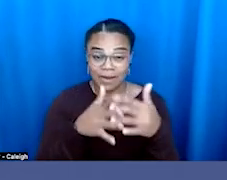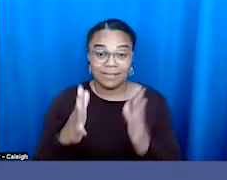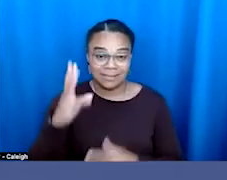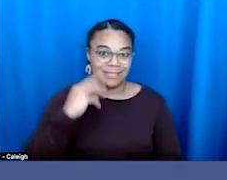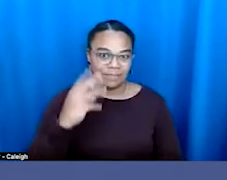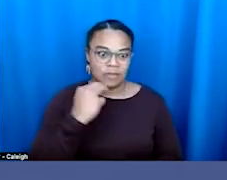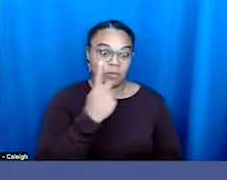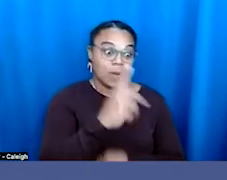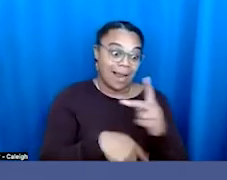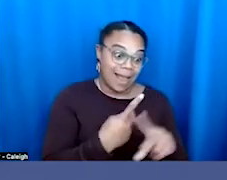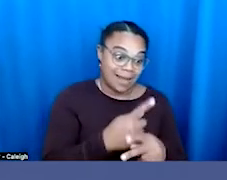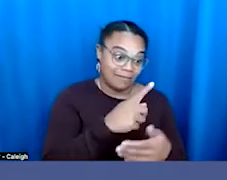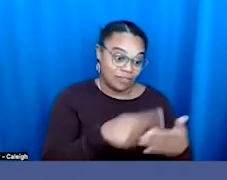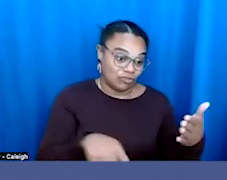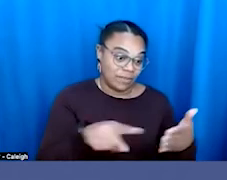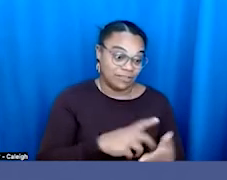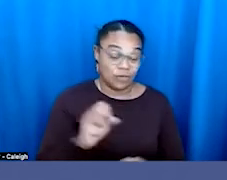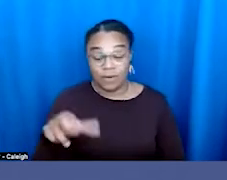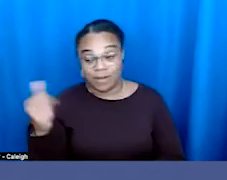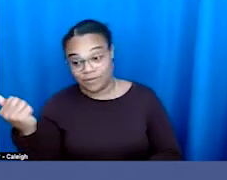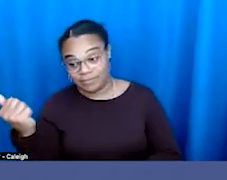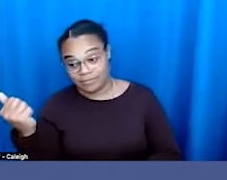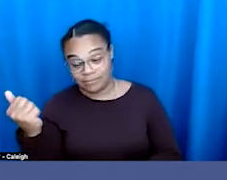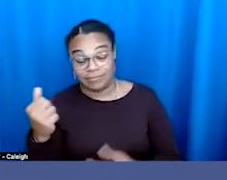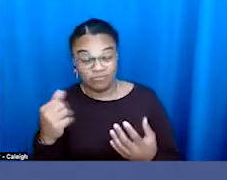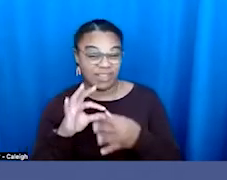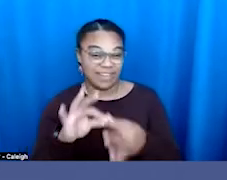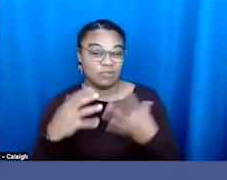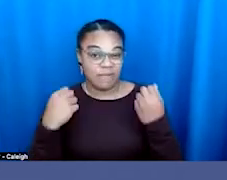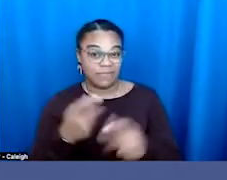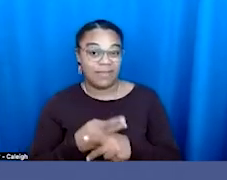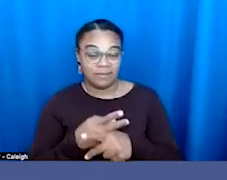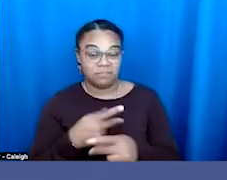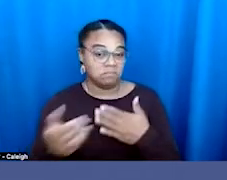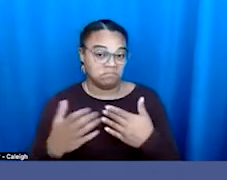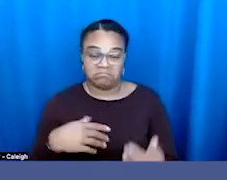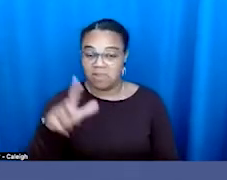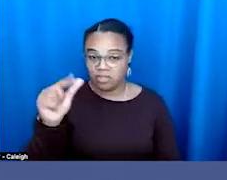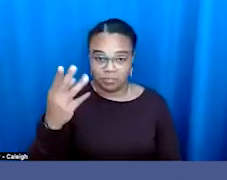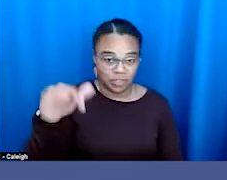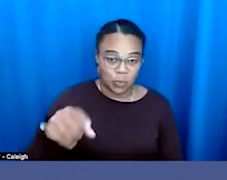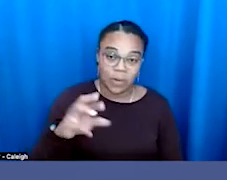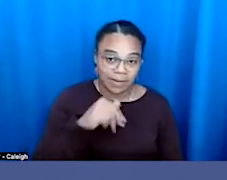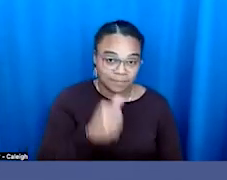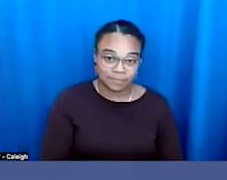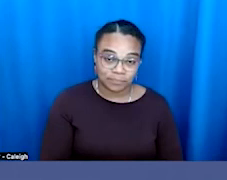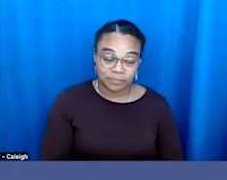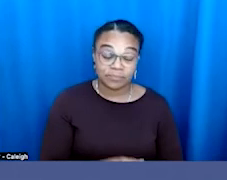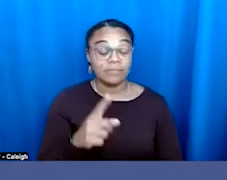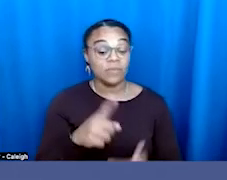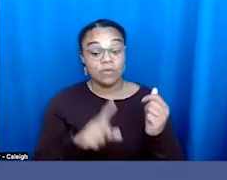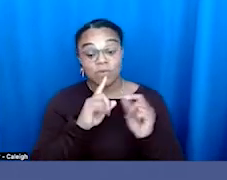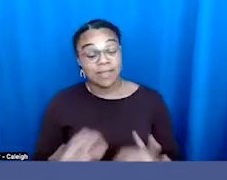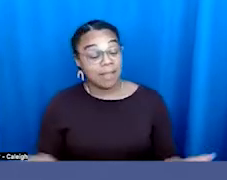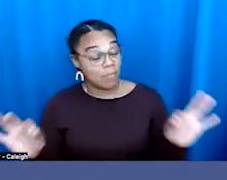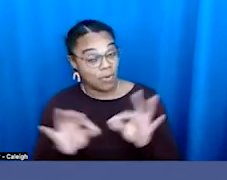or another in healthcare, even if they're not LGBT. And I think what's important underneath all that is that we can all